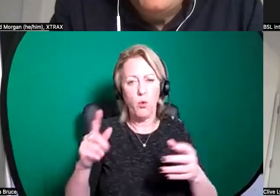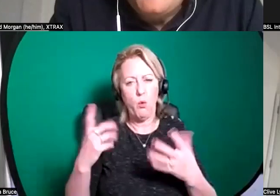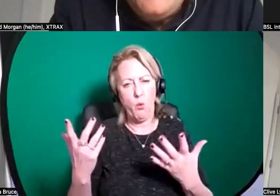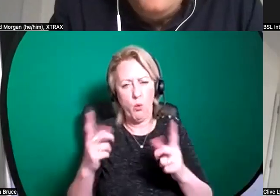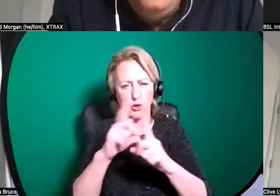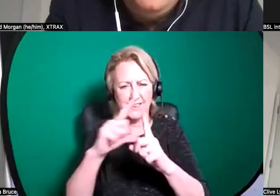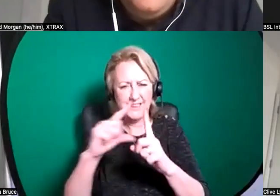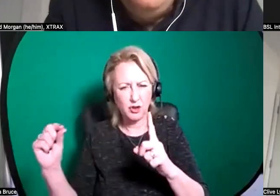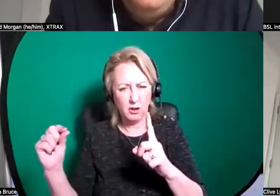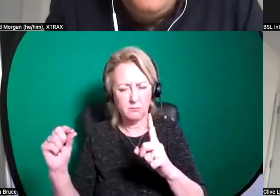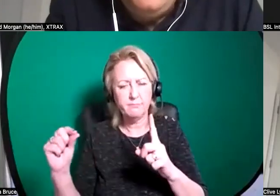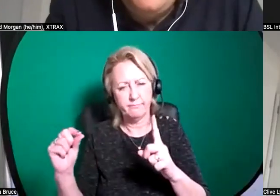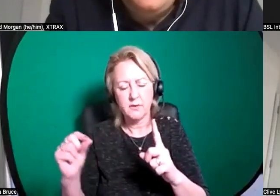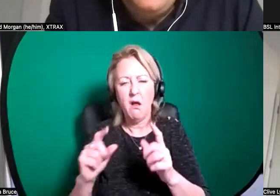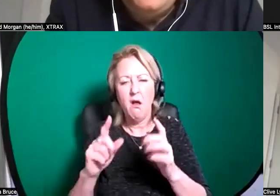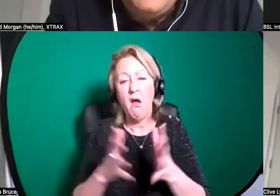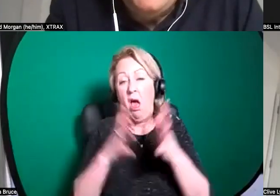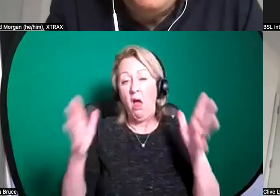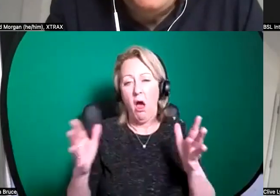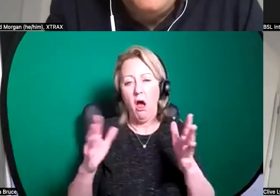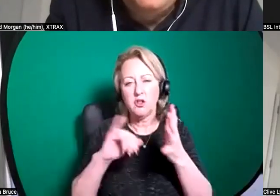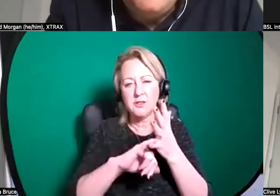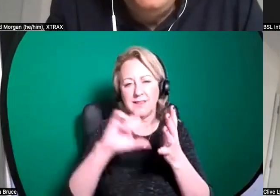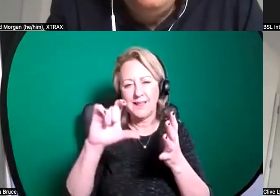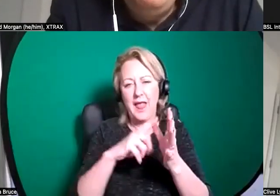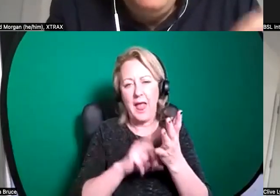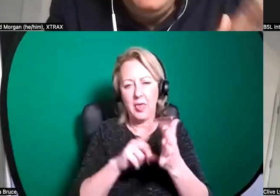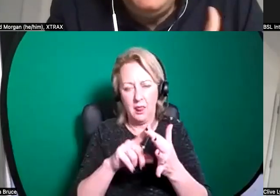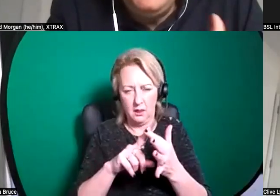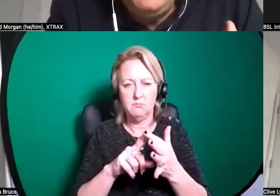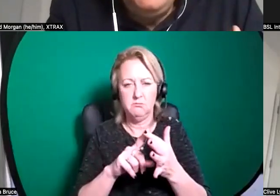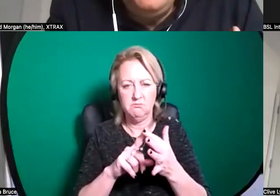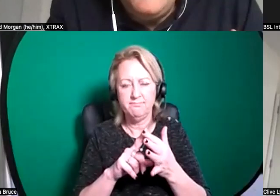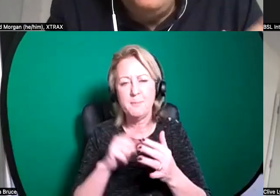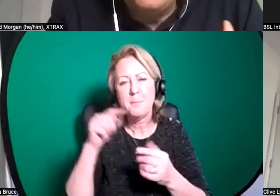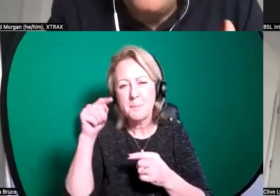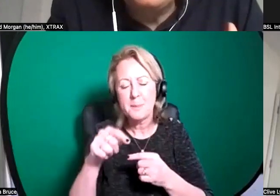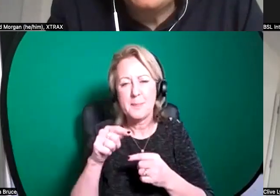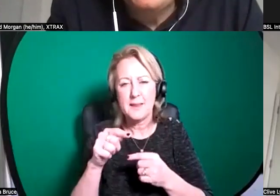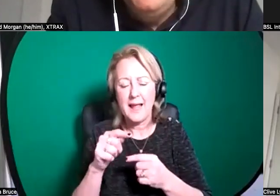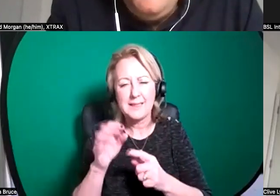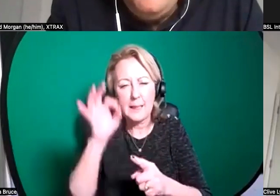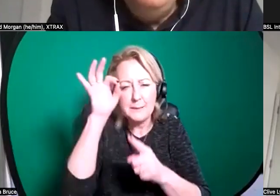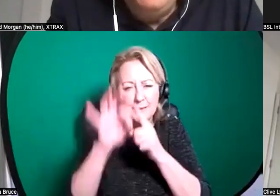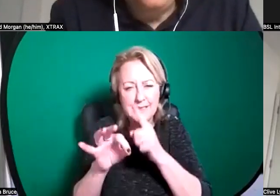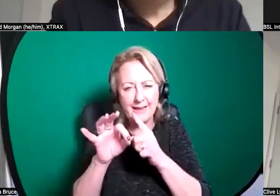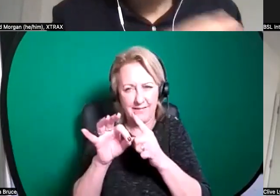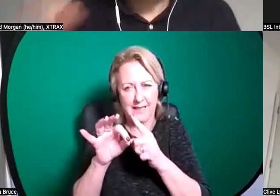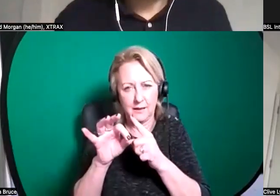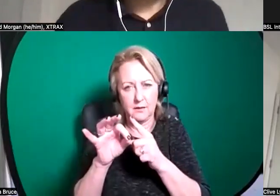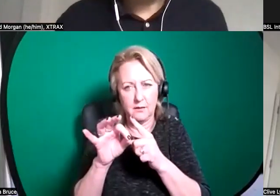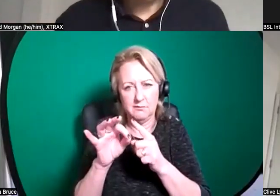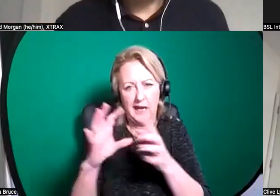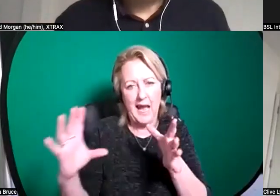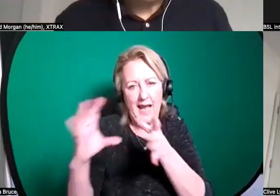large scale um is something that i think has a particular kind of meaning in the outdoor arts and because